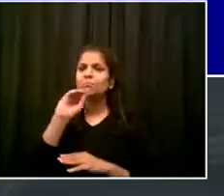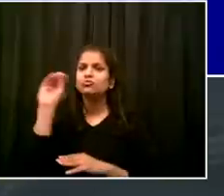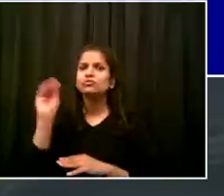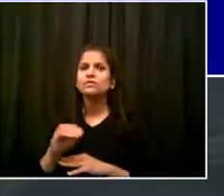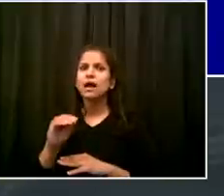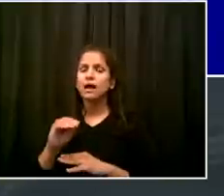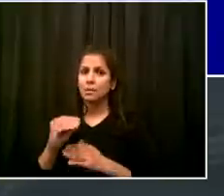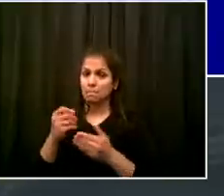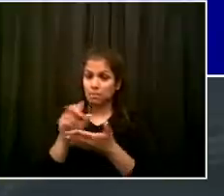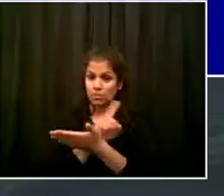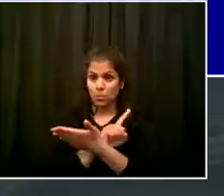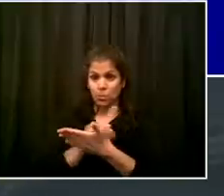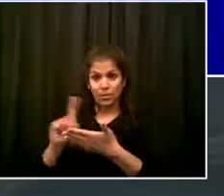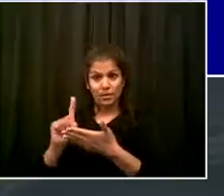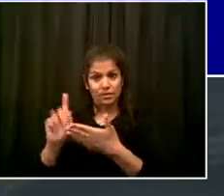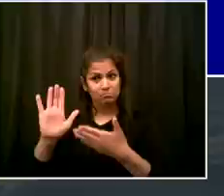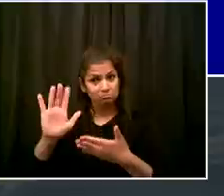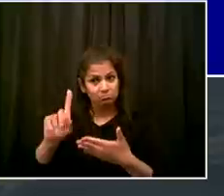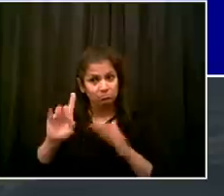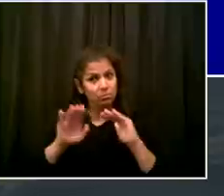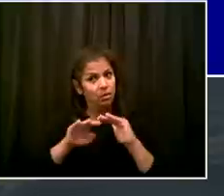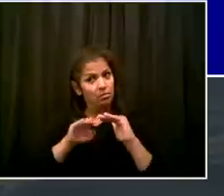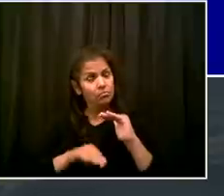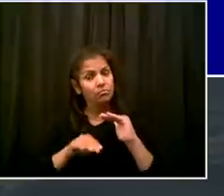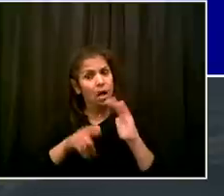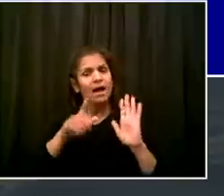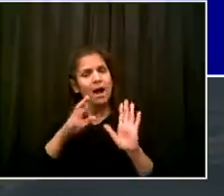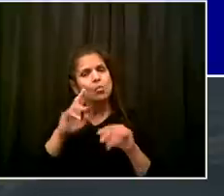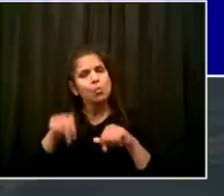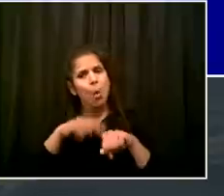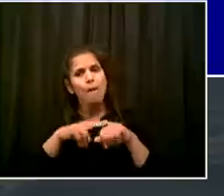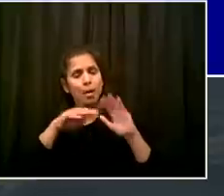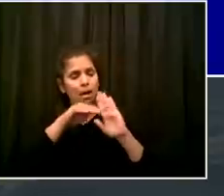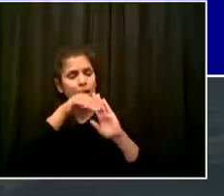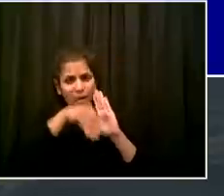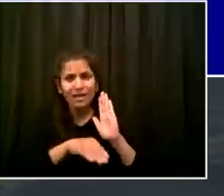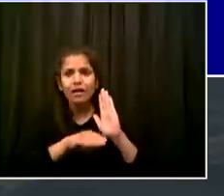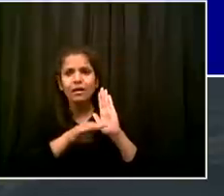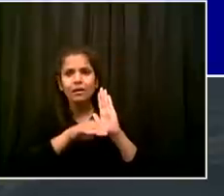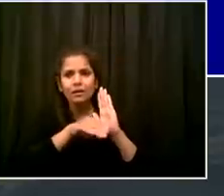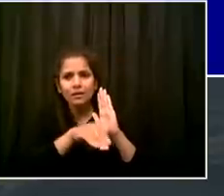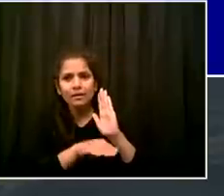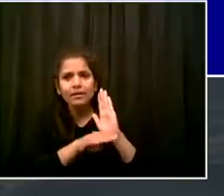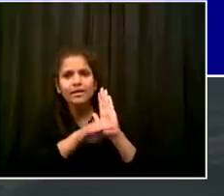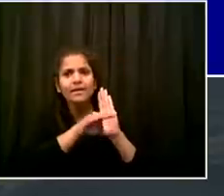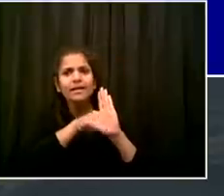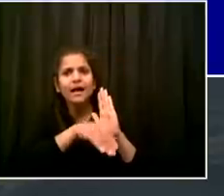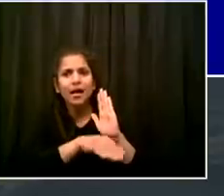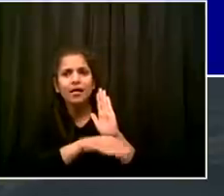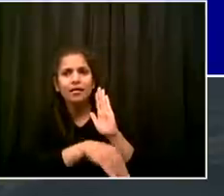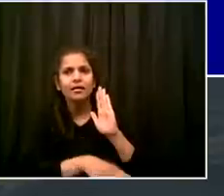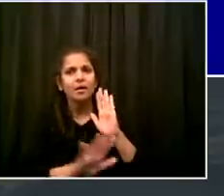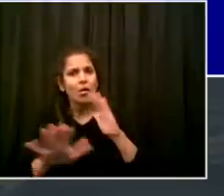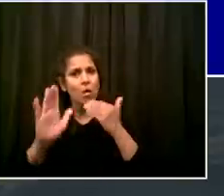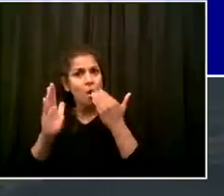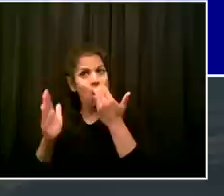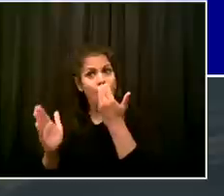down below 15% for 10 days and stayed there consistently. So again, this is remarkable progress.